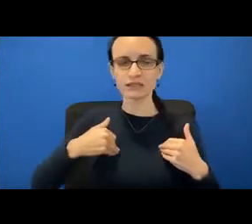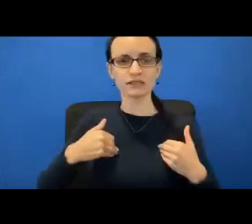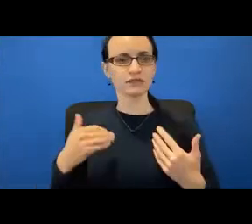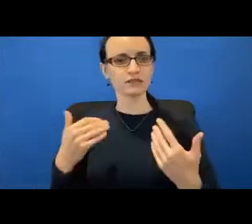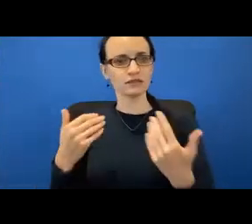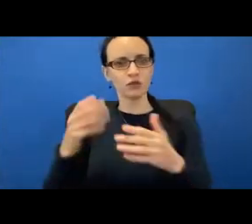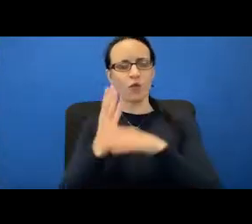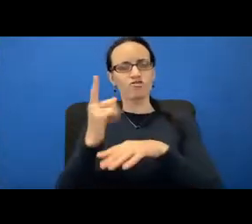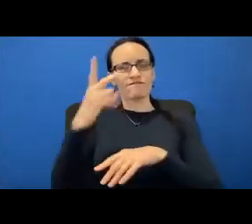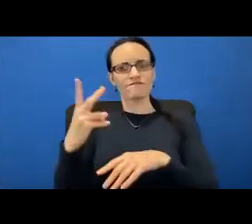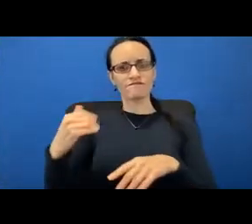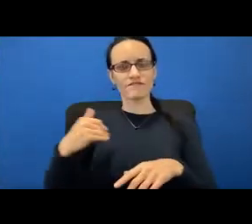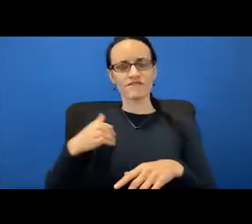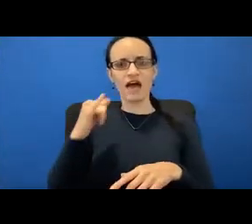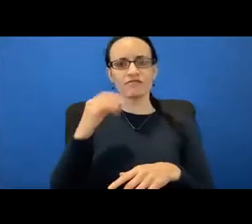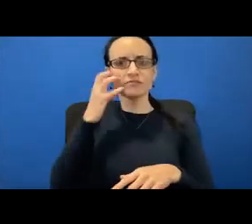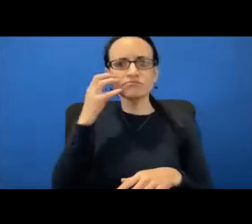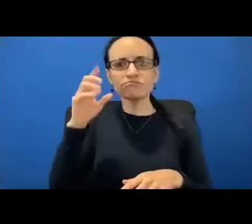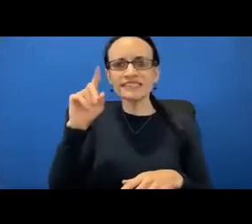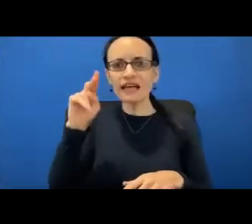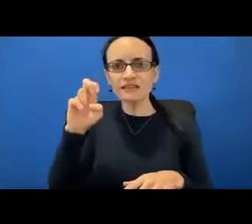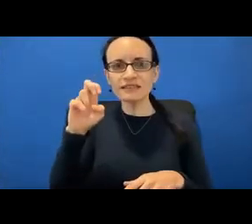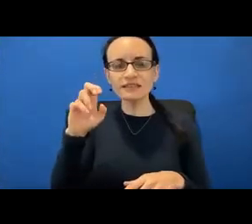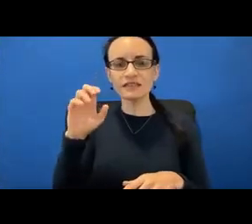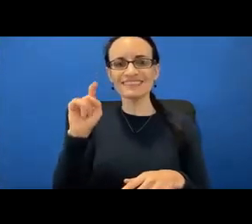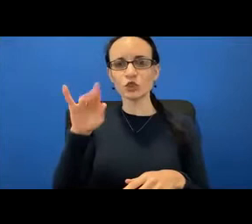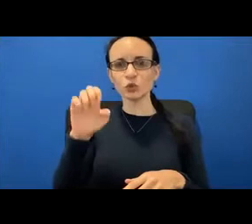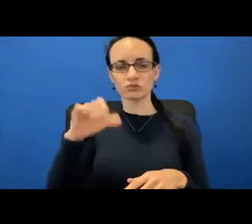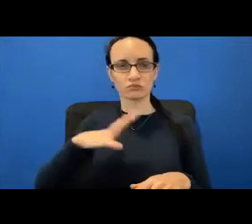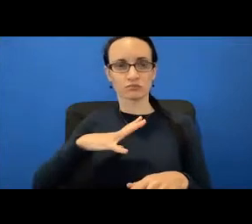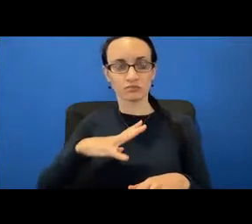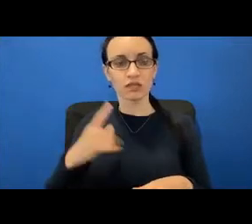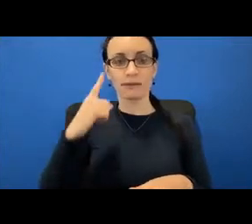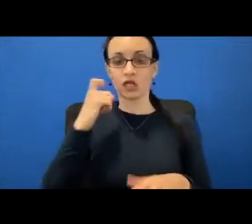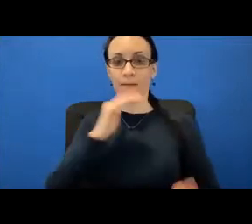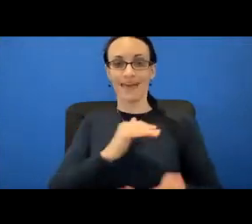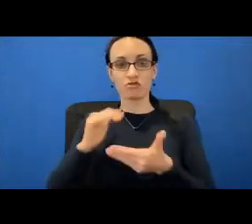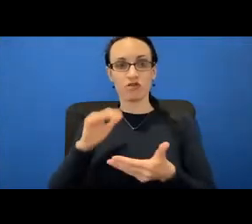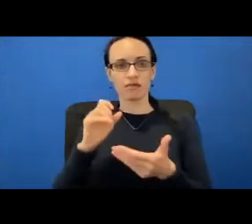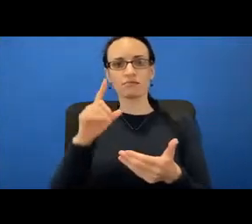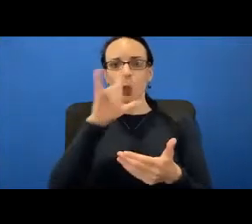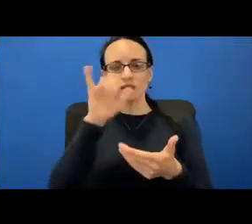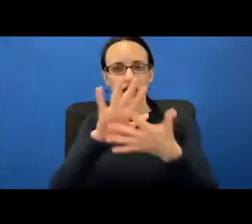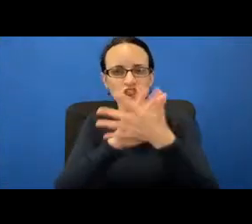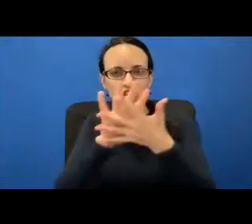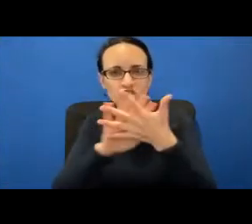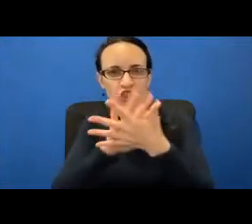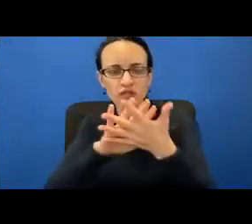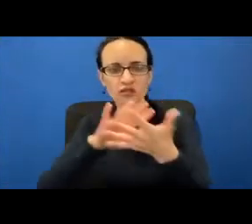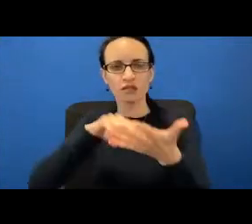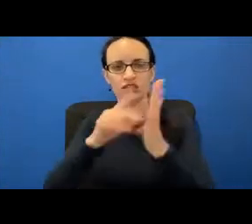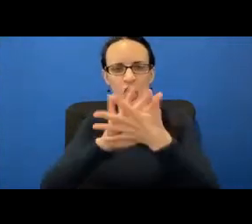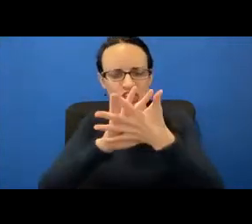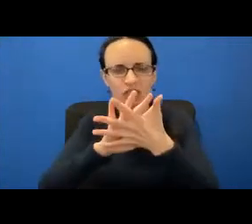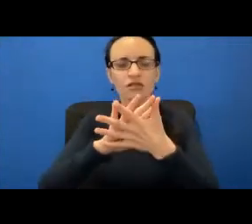normal. Density matters because dense tissue looks cloudy on a mammogram. This means cancer is really hard to see.